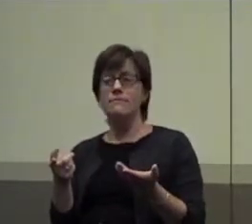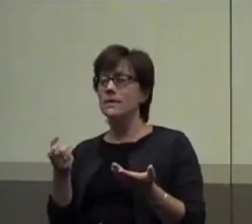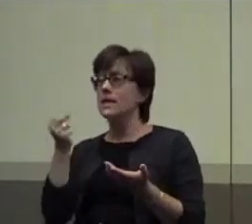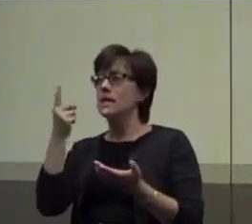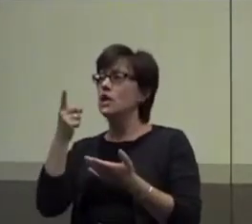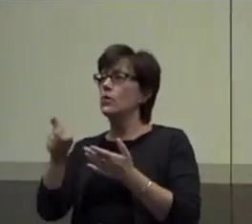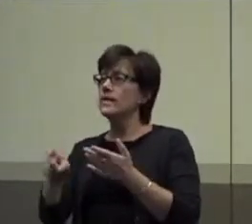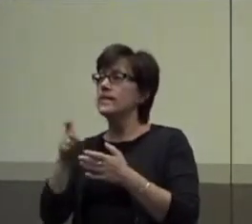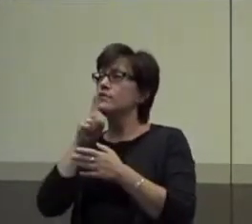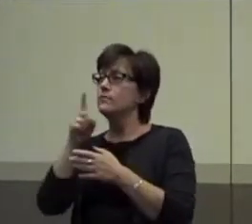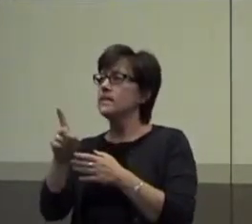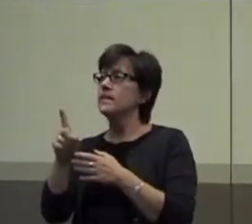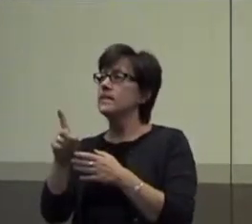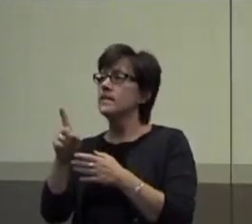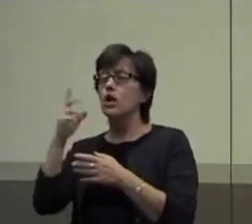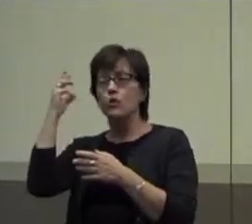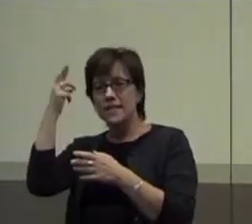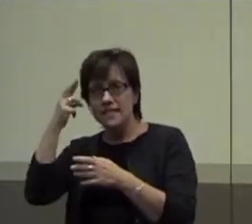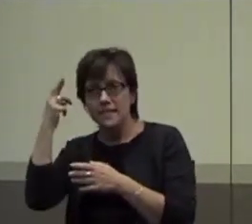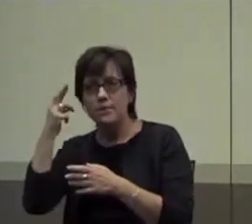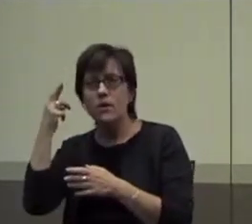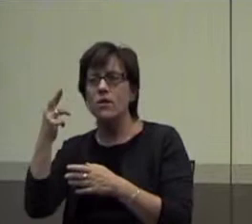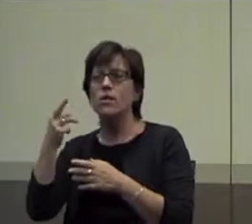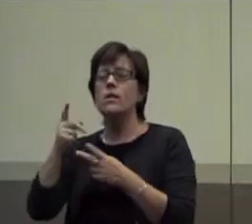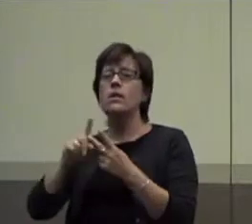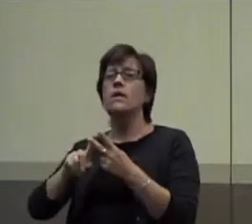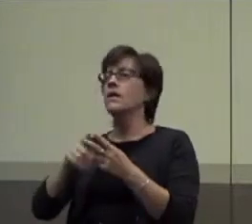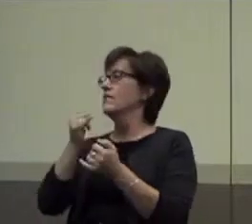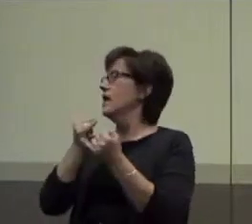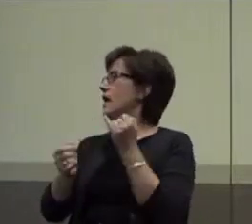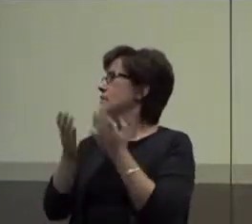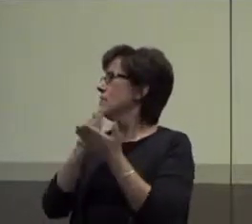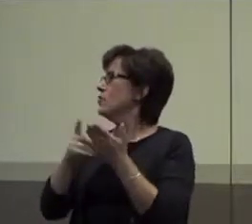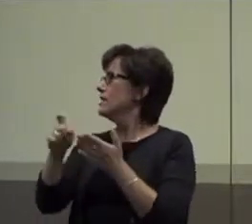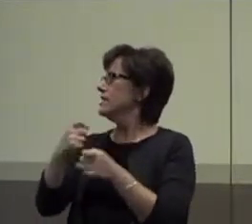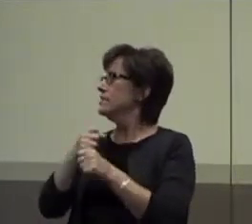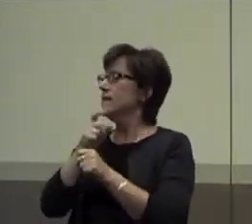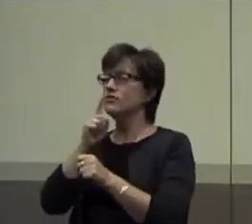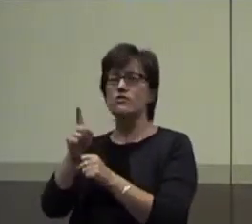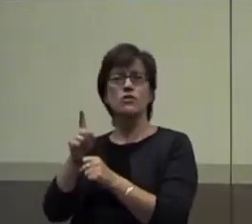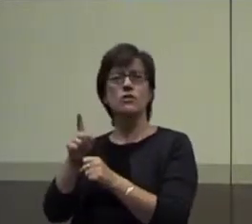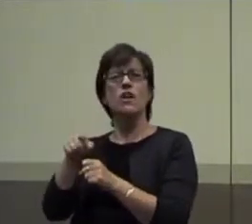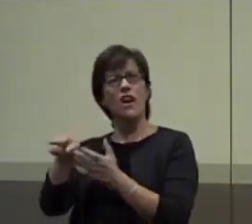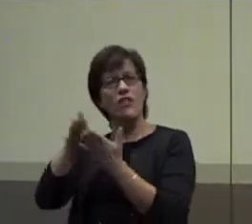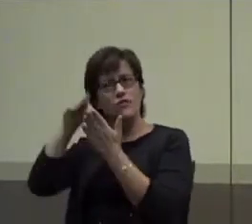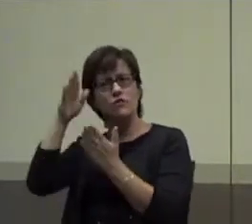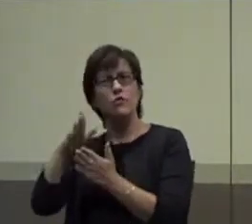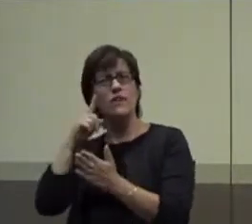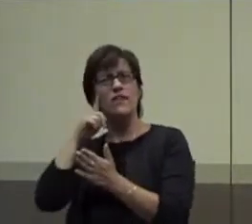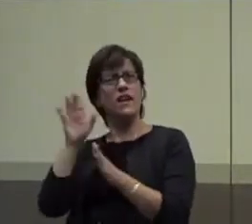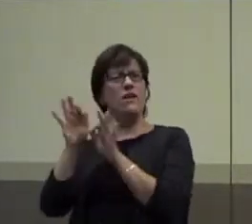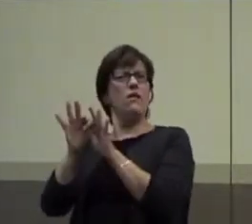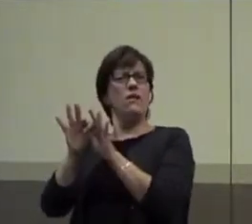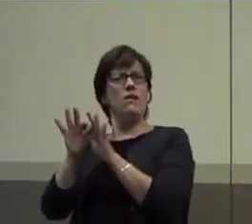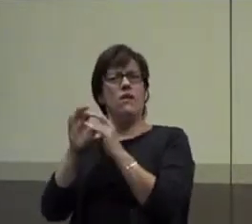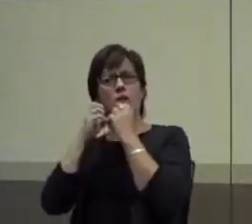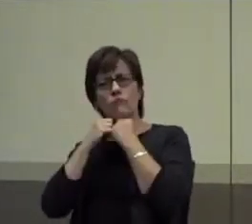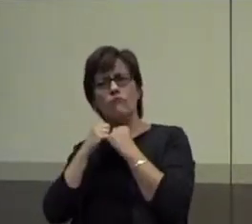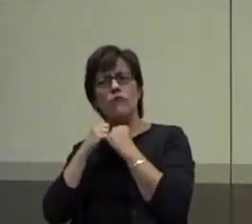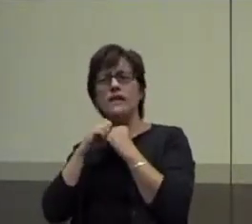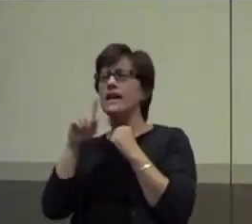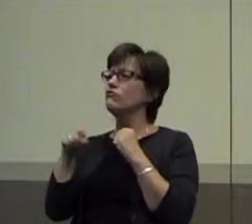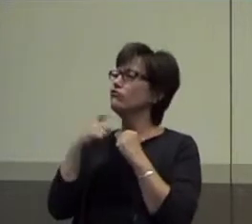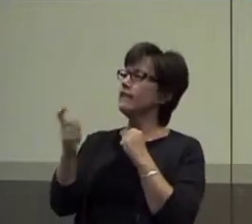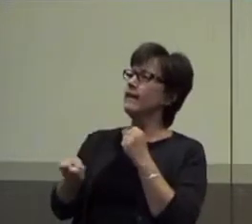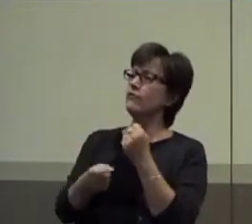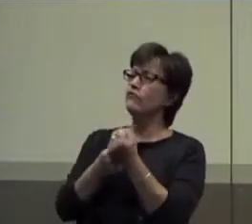reasonable. And the last part, we need to make sure that it's valued by the student, not to just give them the reinforcer because we have